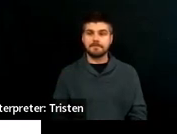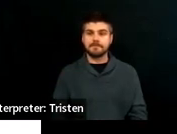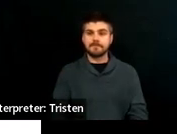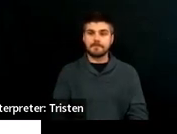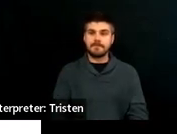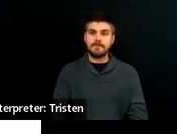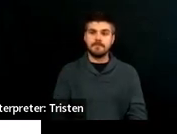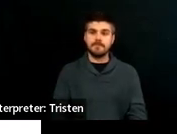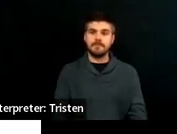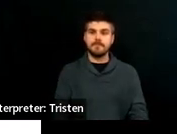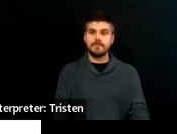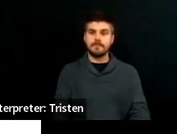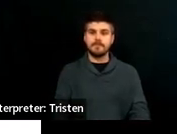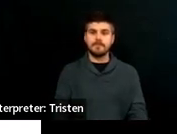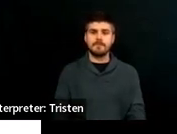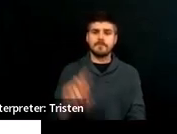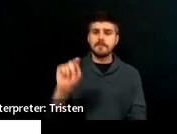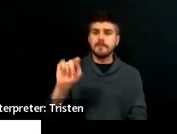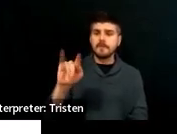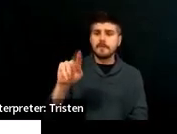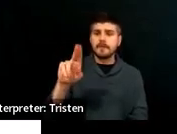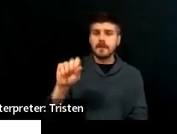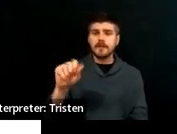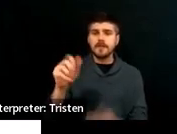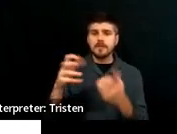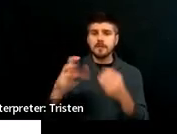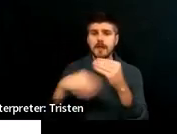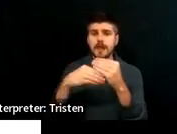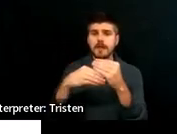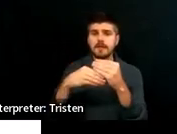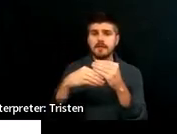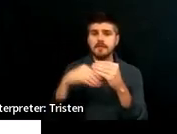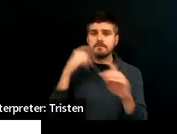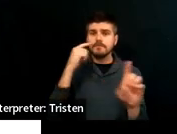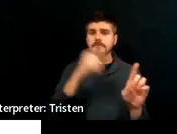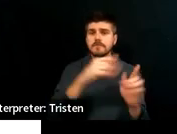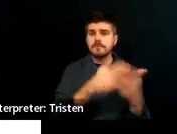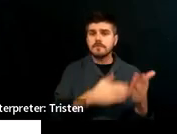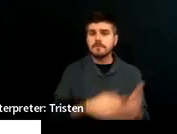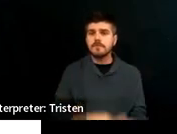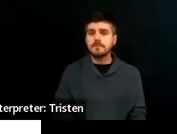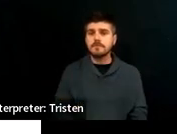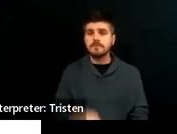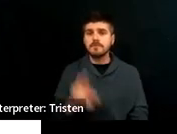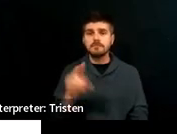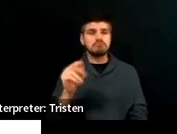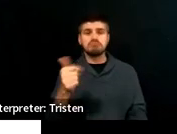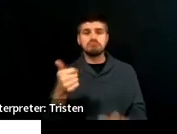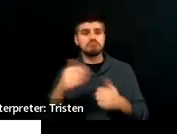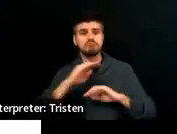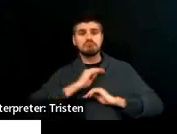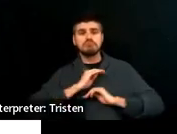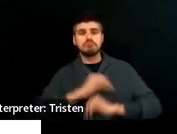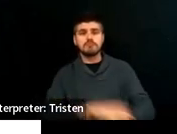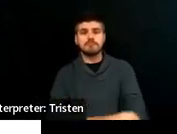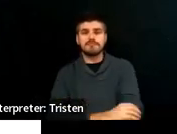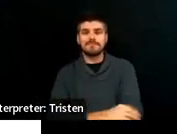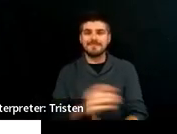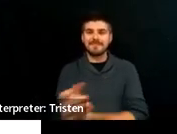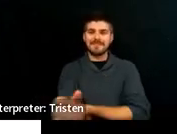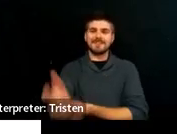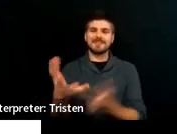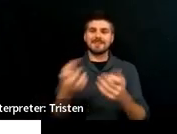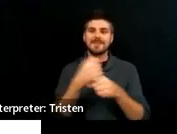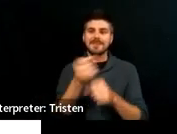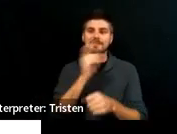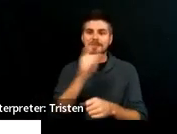Do you, Titus, do you have anything you want to say about that piece? Oh no, you could have, yeah. Okay, perfect. I just want to make sure I'm not